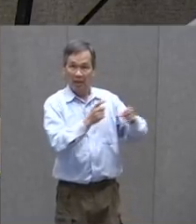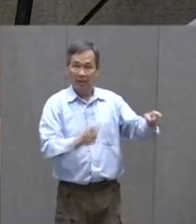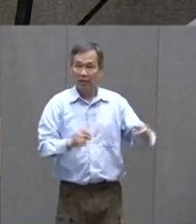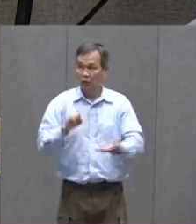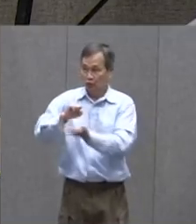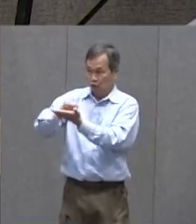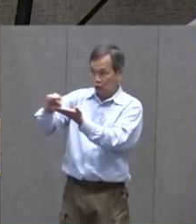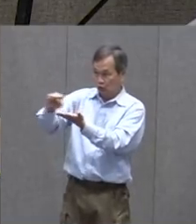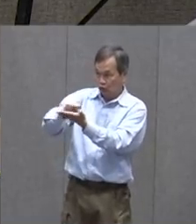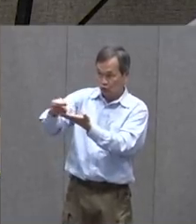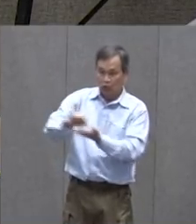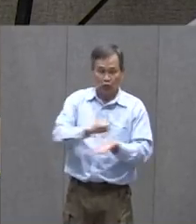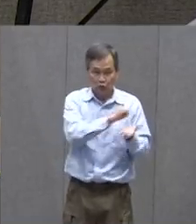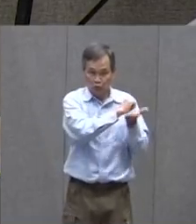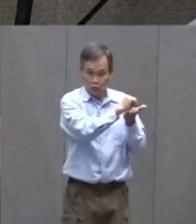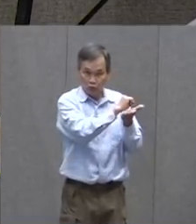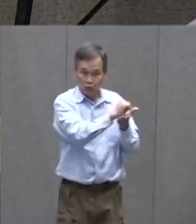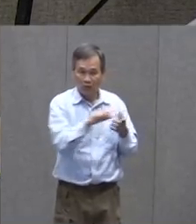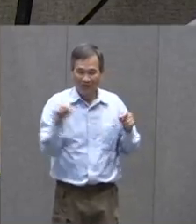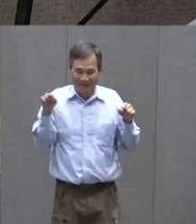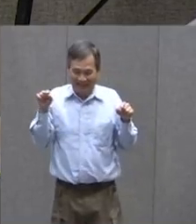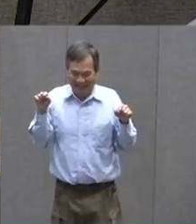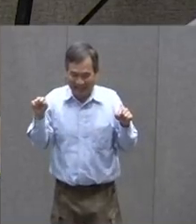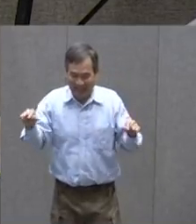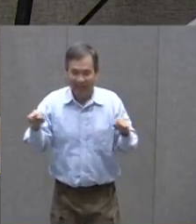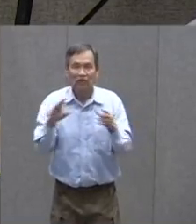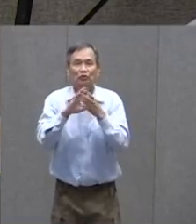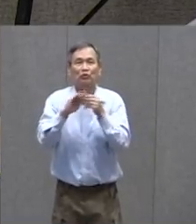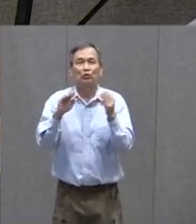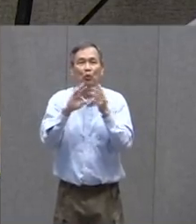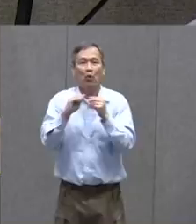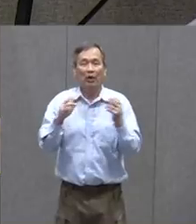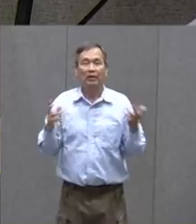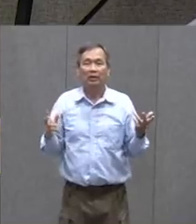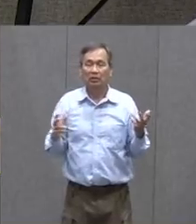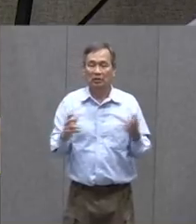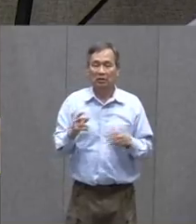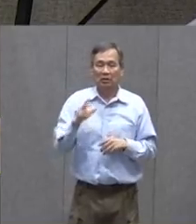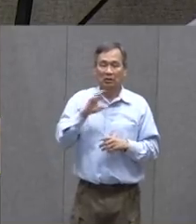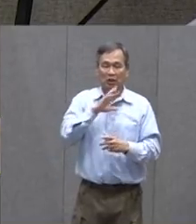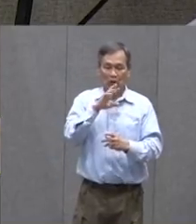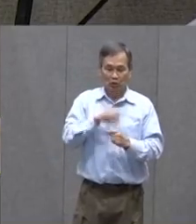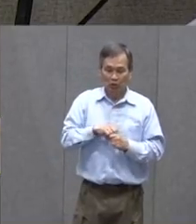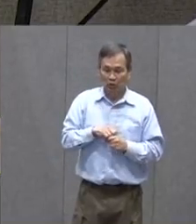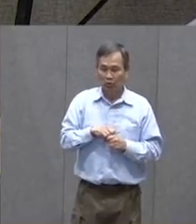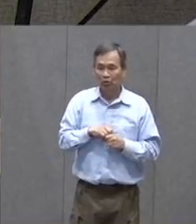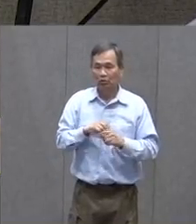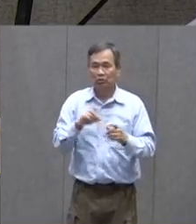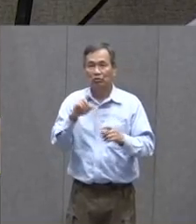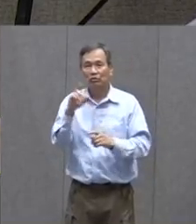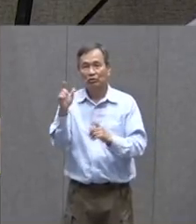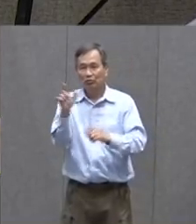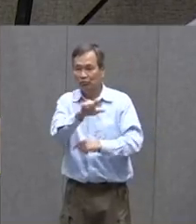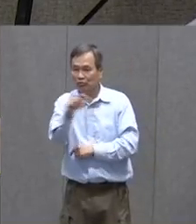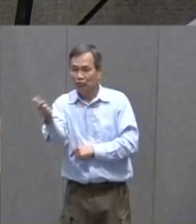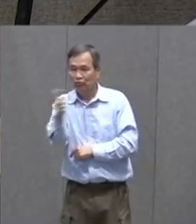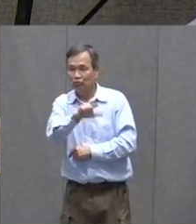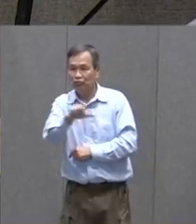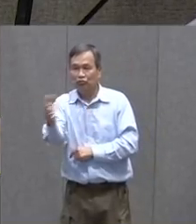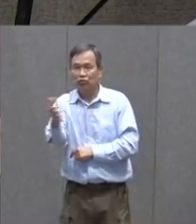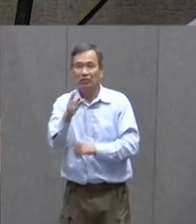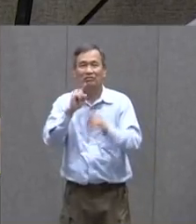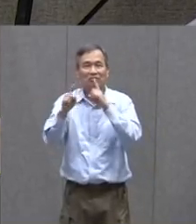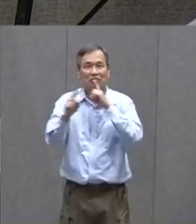script is the actual story That includes dialogue That